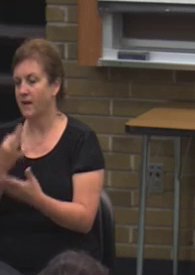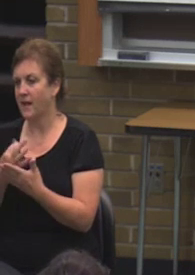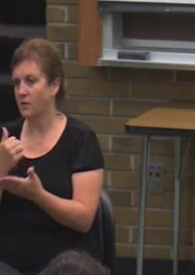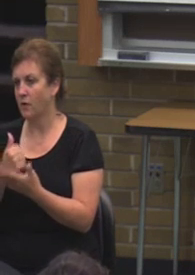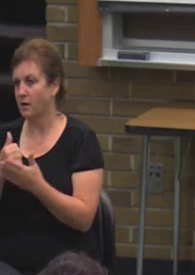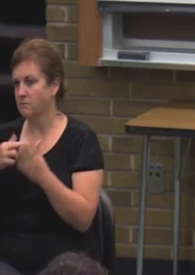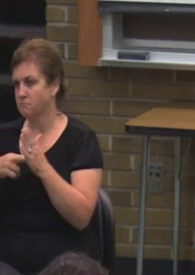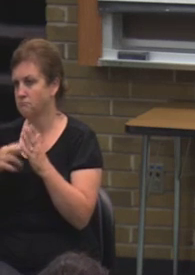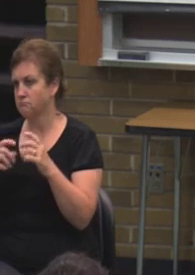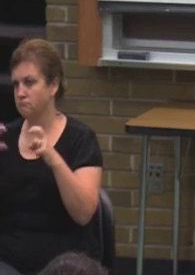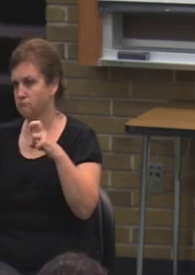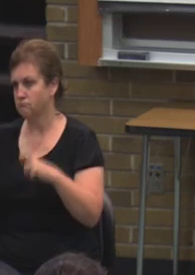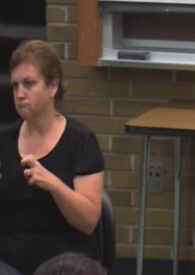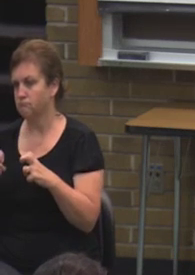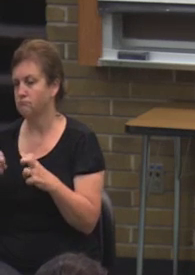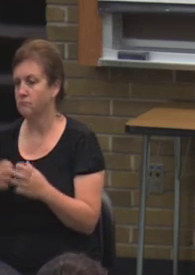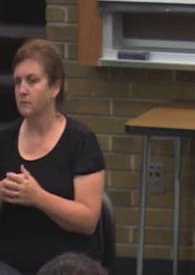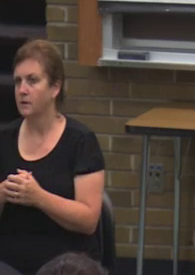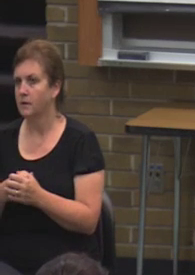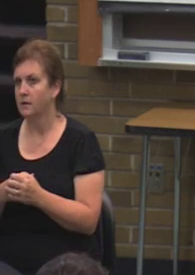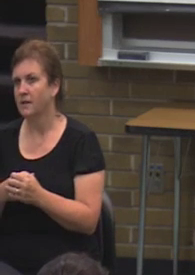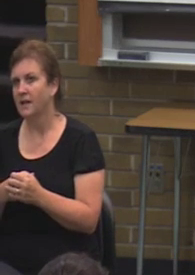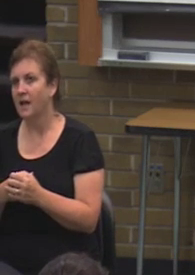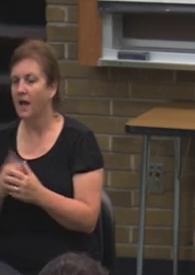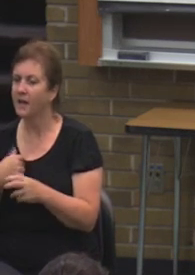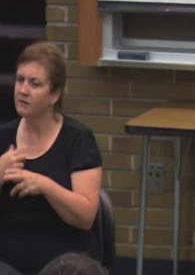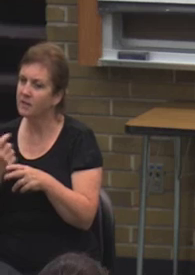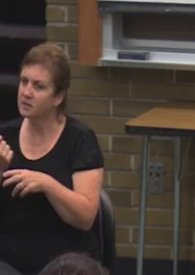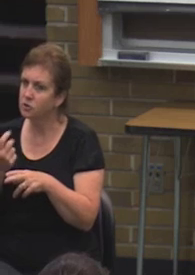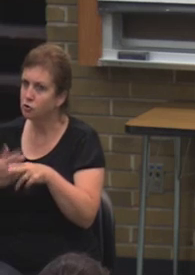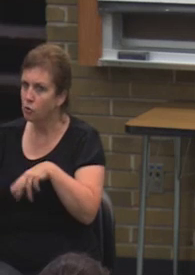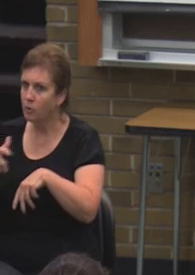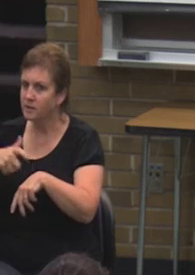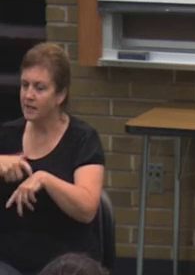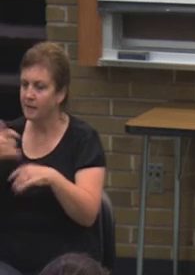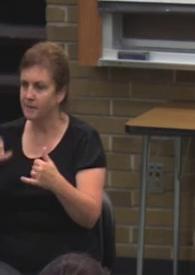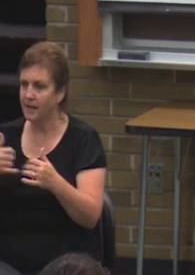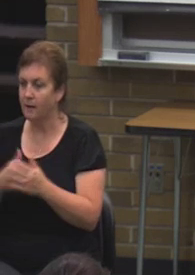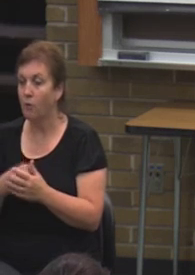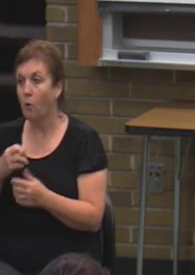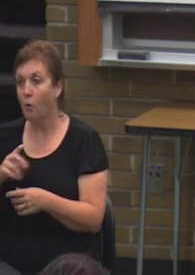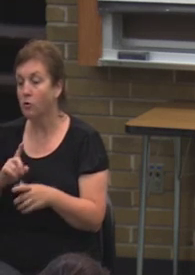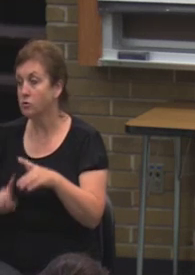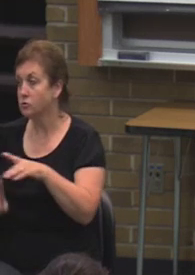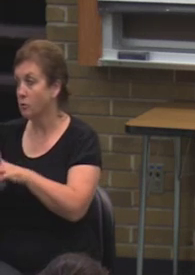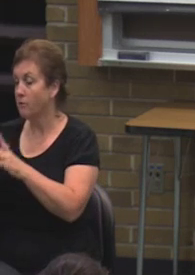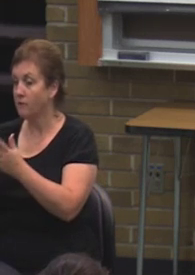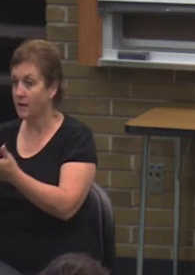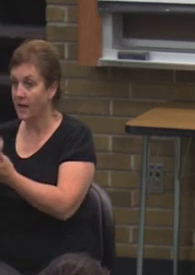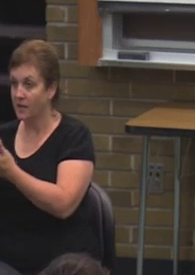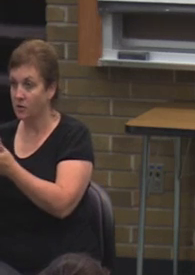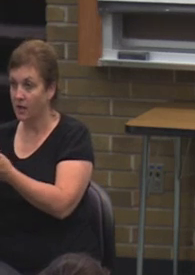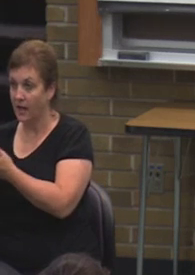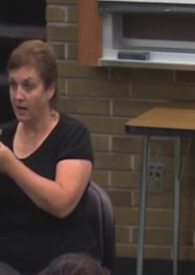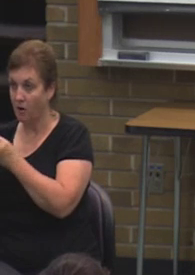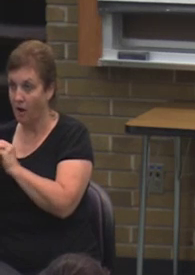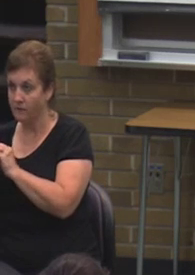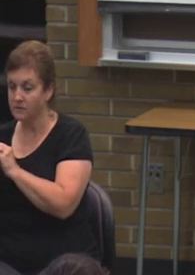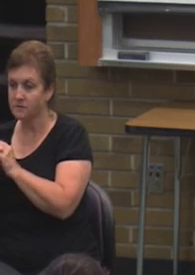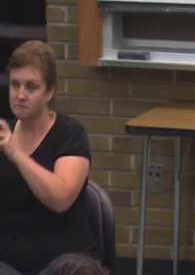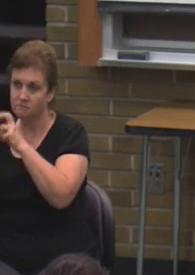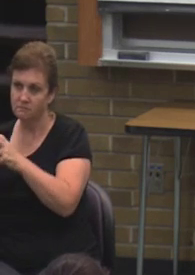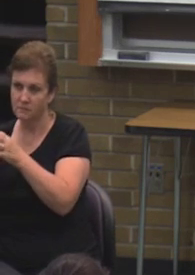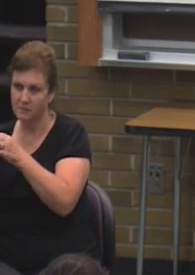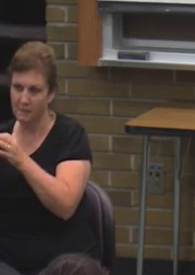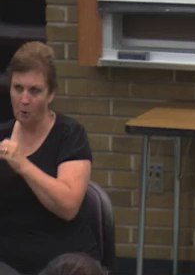can have a little bit of availability at the end of the presentation and or feel free to stop by financial aid. So without further ado,